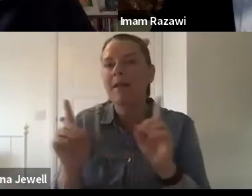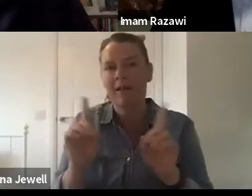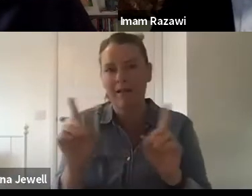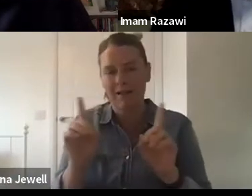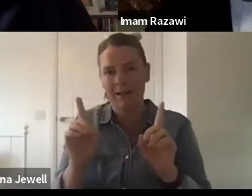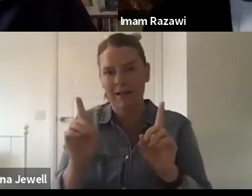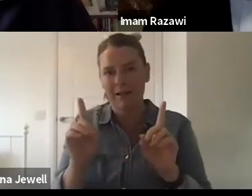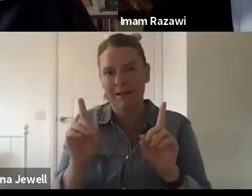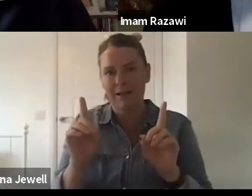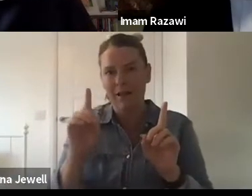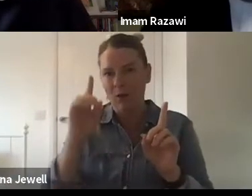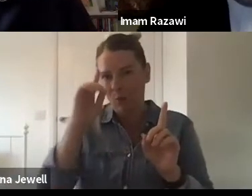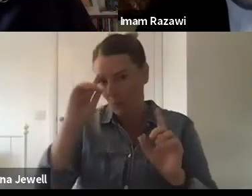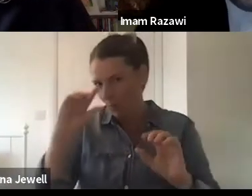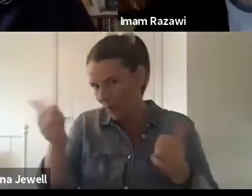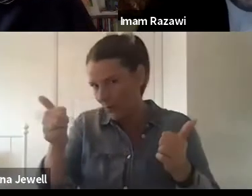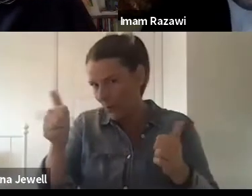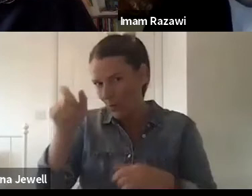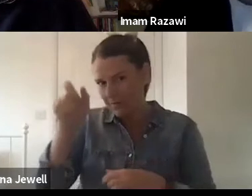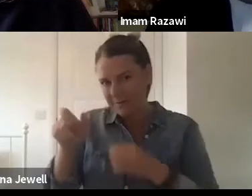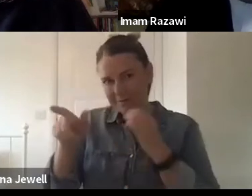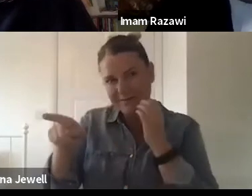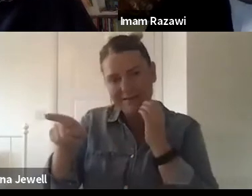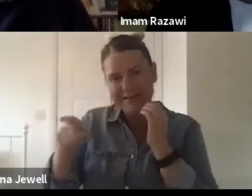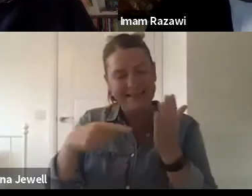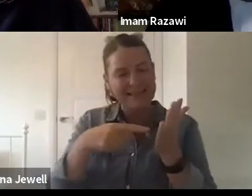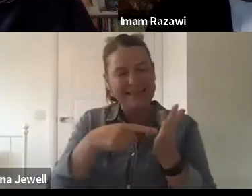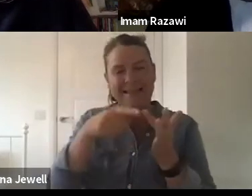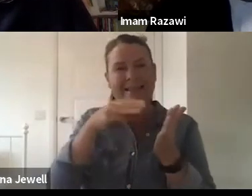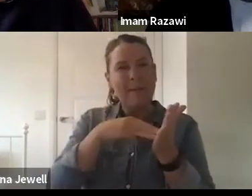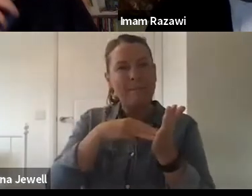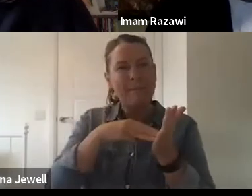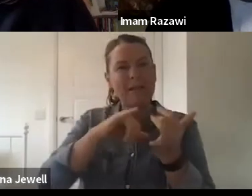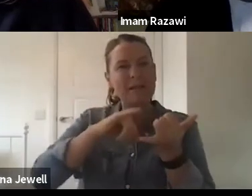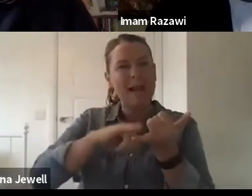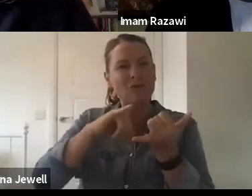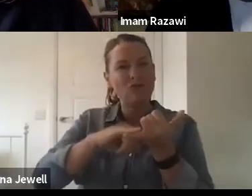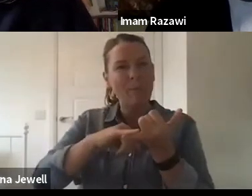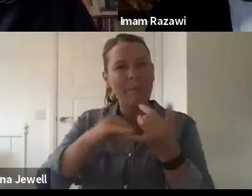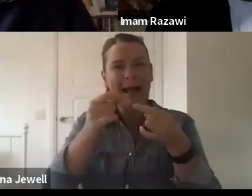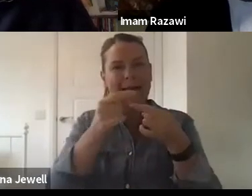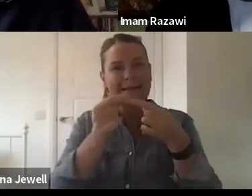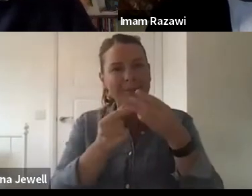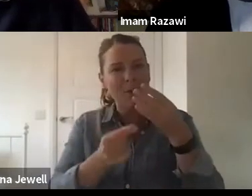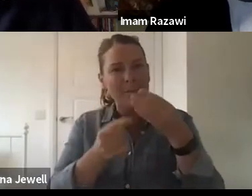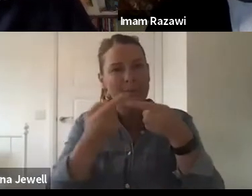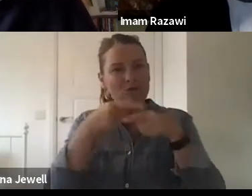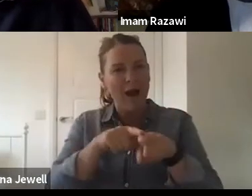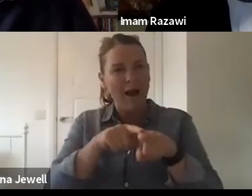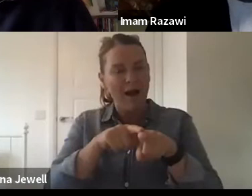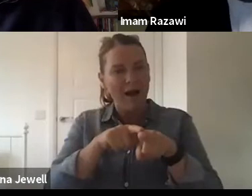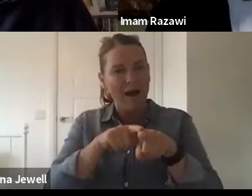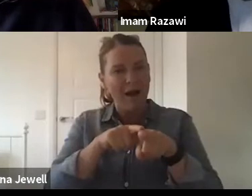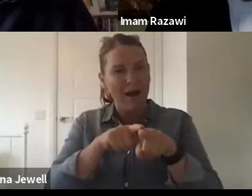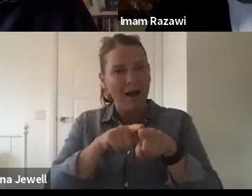during the crisis was Tim Spector's symptom tracker. Some of you may have used it. Four million people